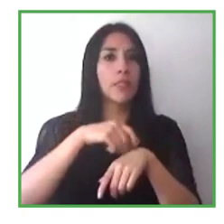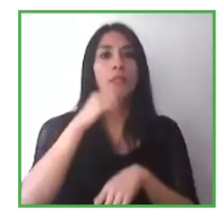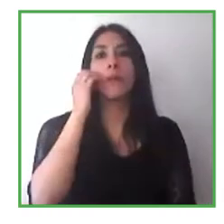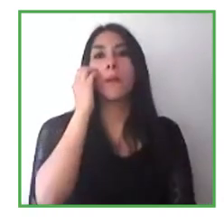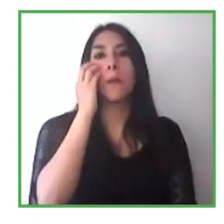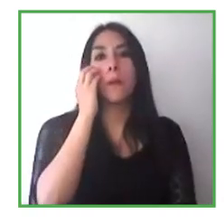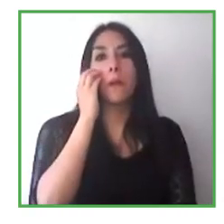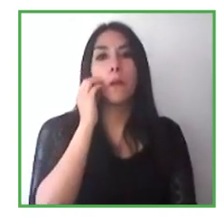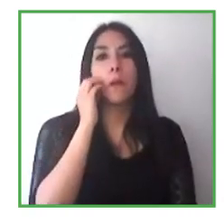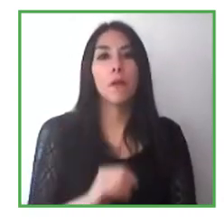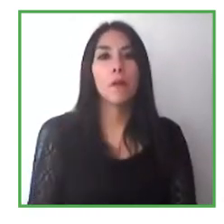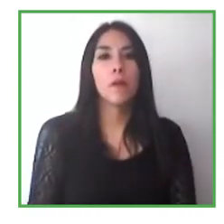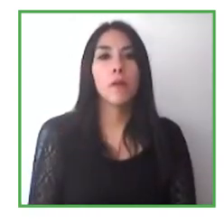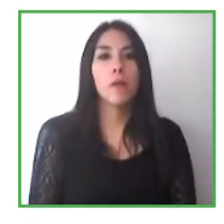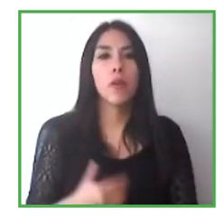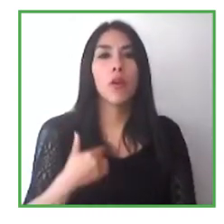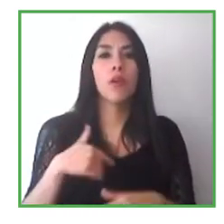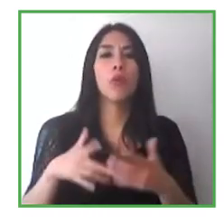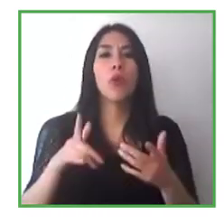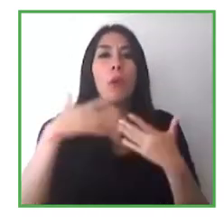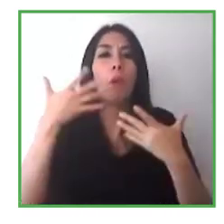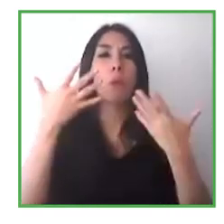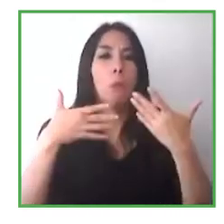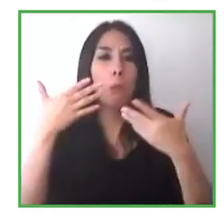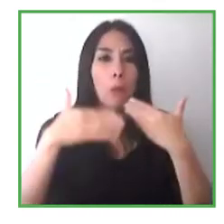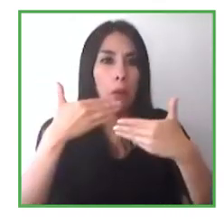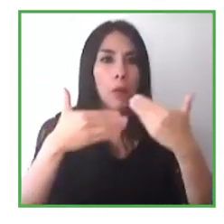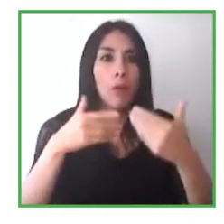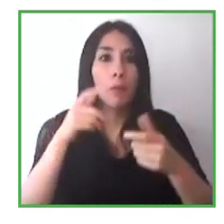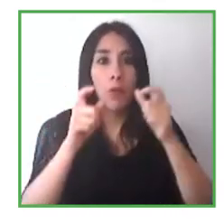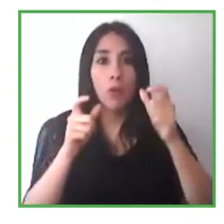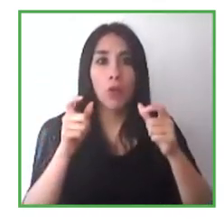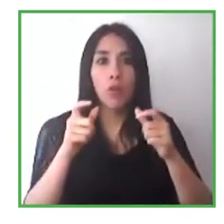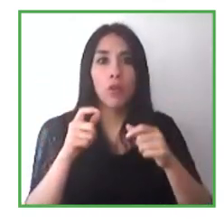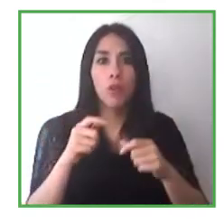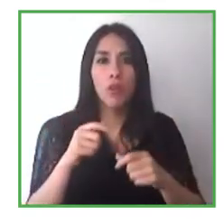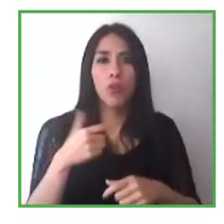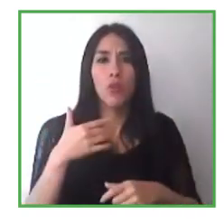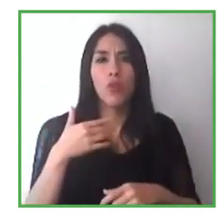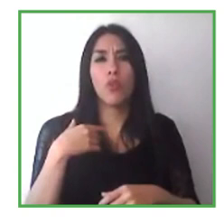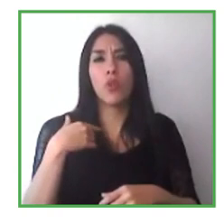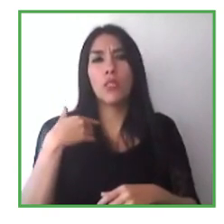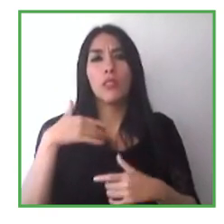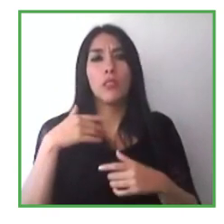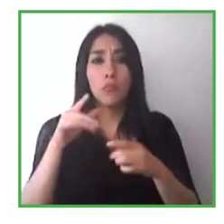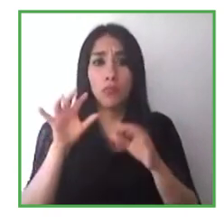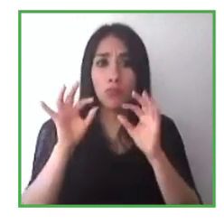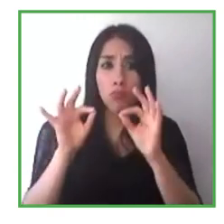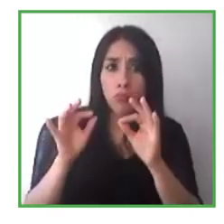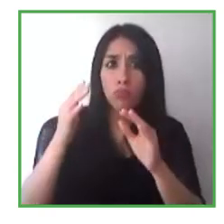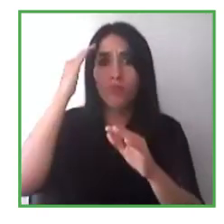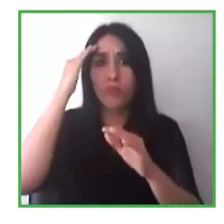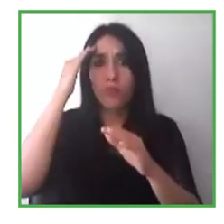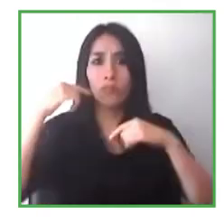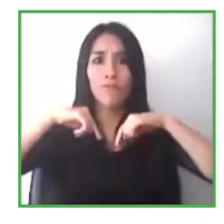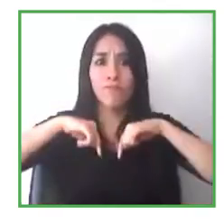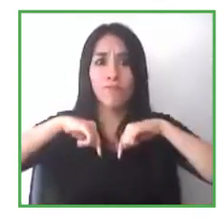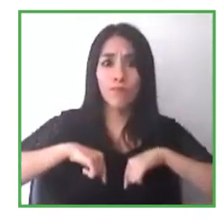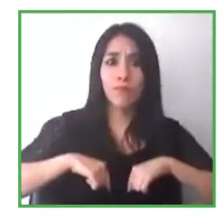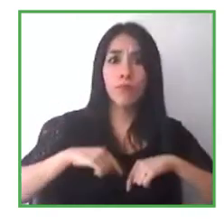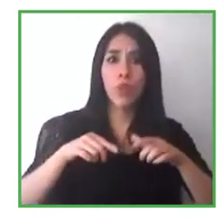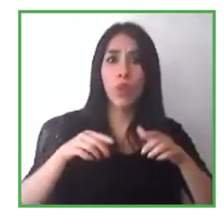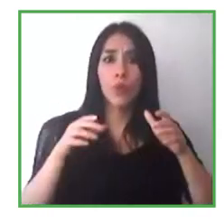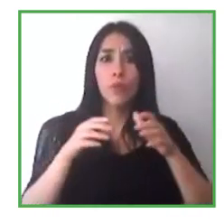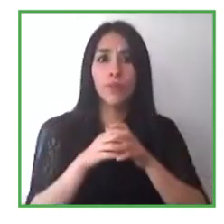health. The mental health community at Microsoft is very robust, has a ton of information, and it's been this